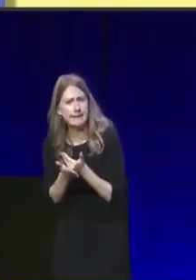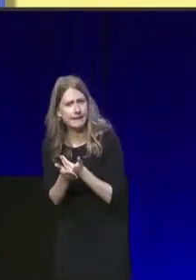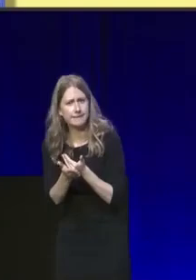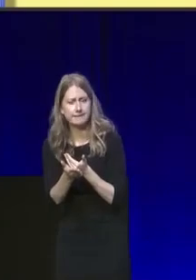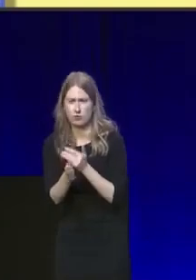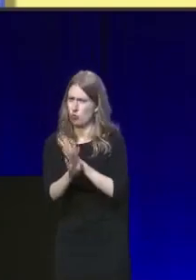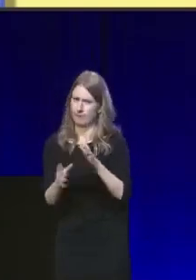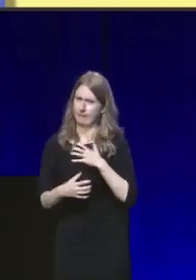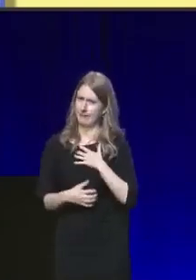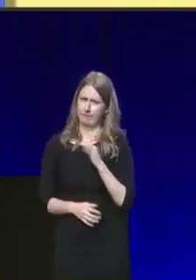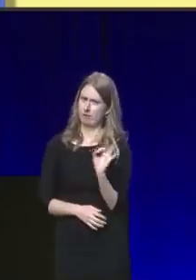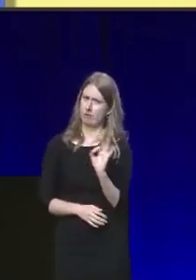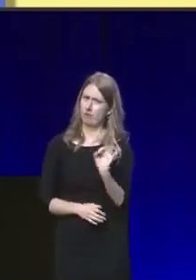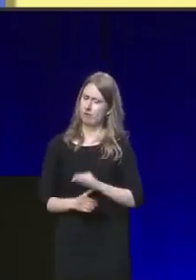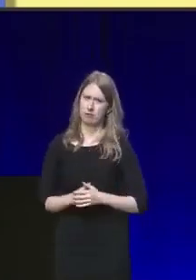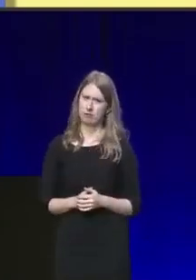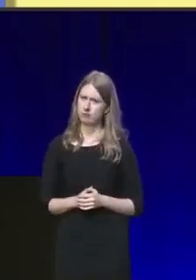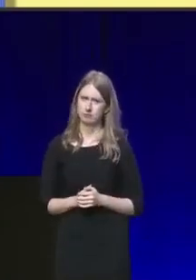fearful.